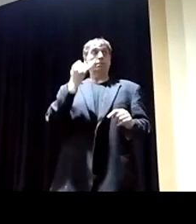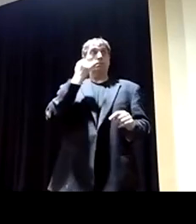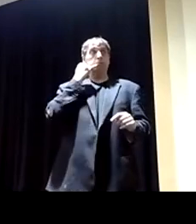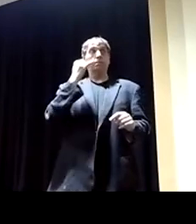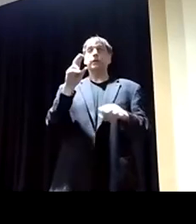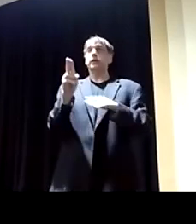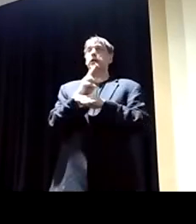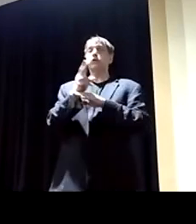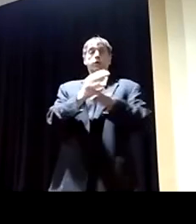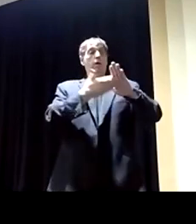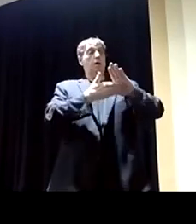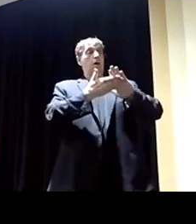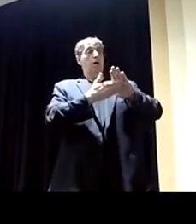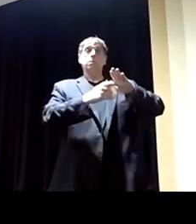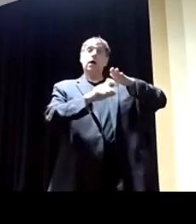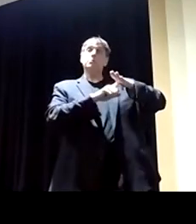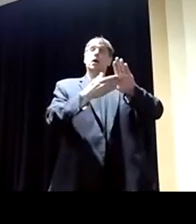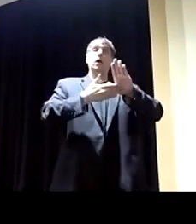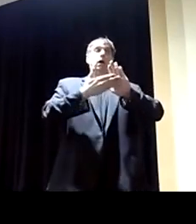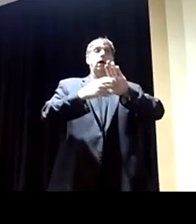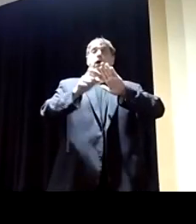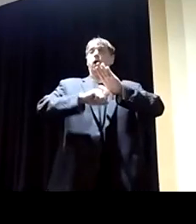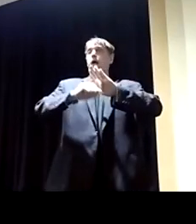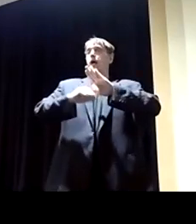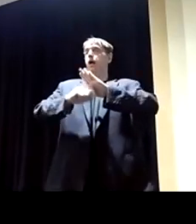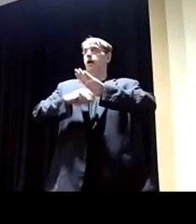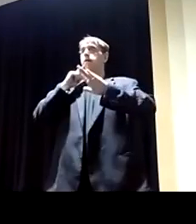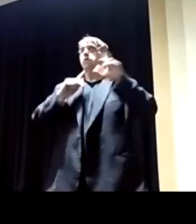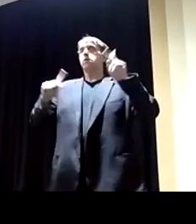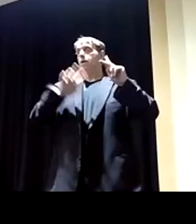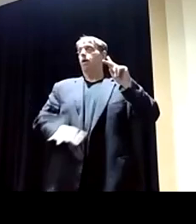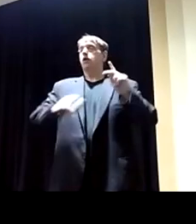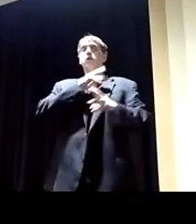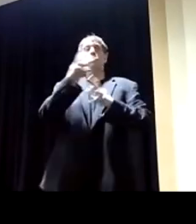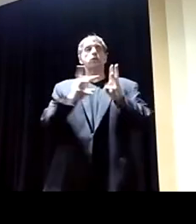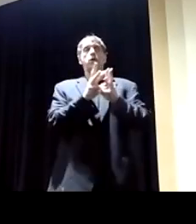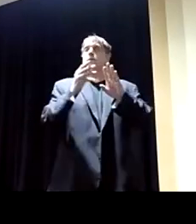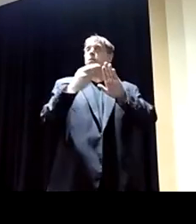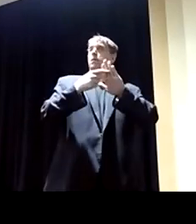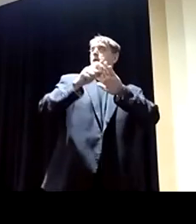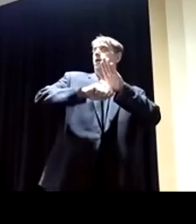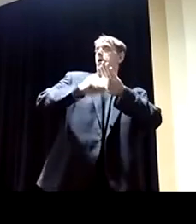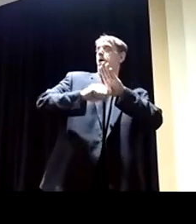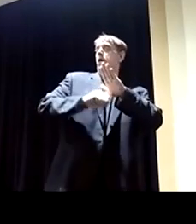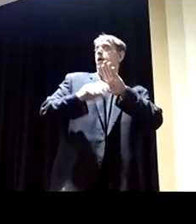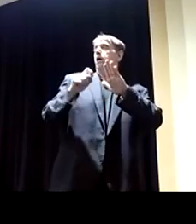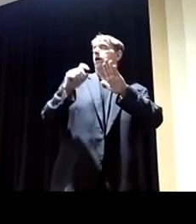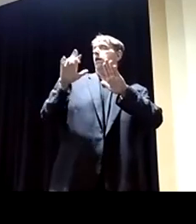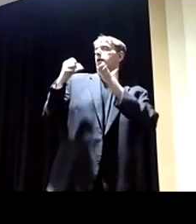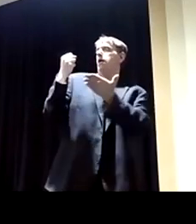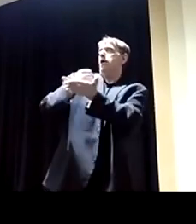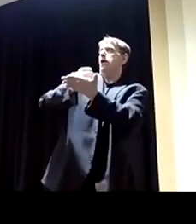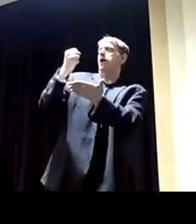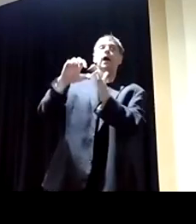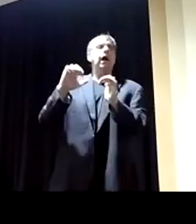palm scan for people all over the different countries that they scan their hand and that's their pass in. Now how do you make that